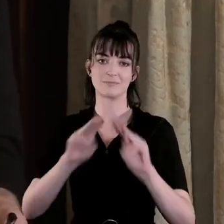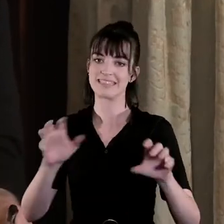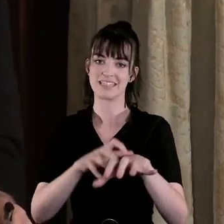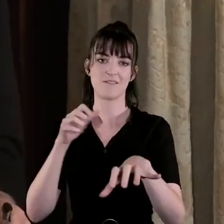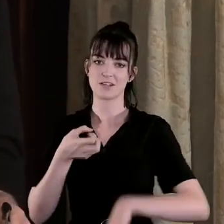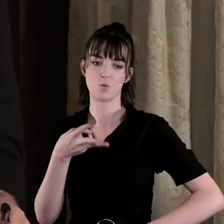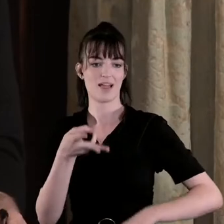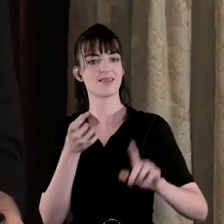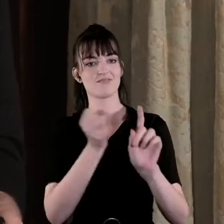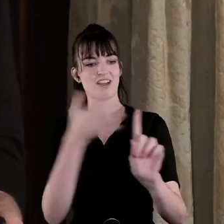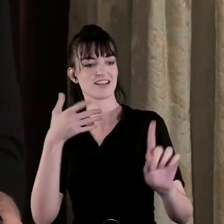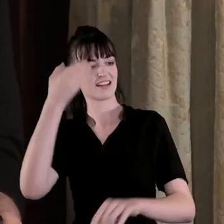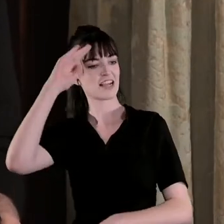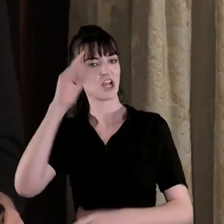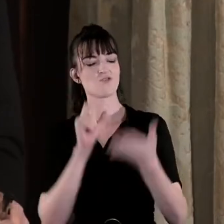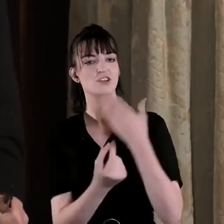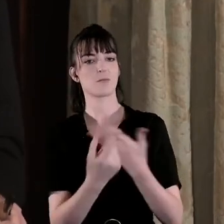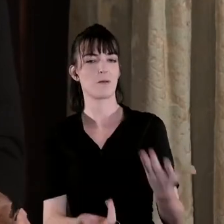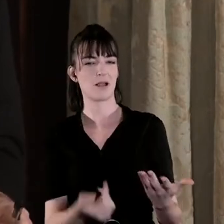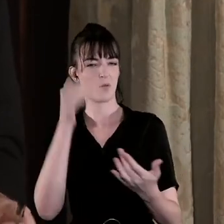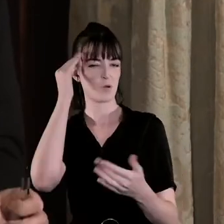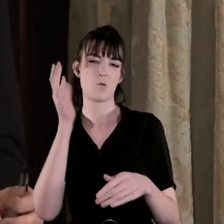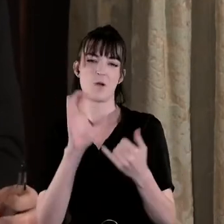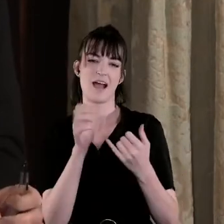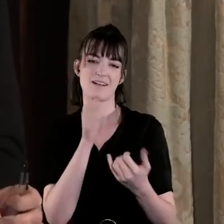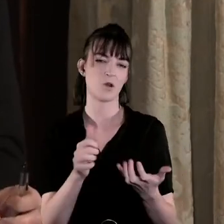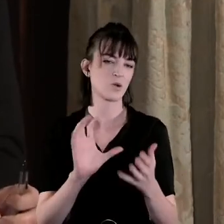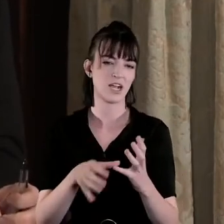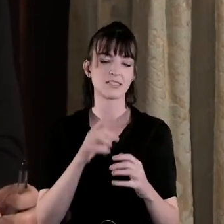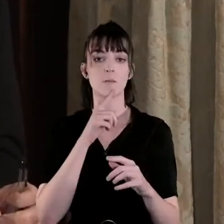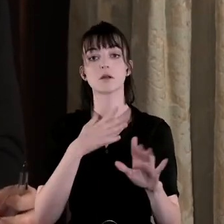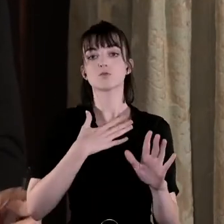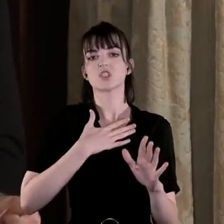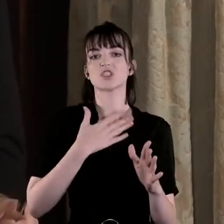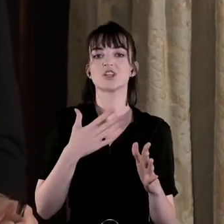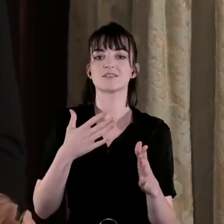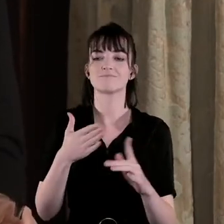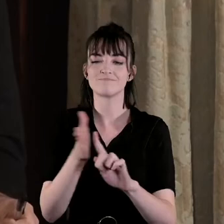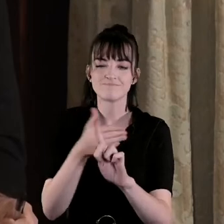recognising the Irish Republic I just think it was you know in terms of propaganda and its political strategy it was very very